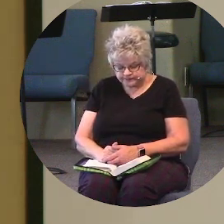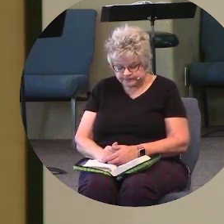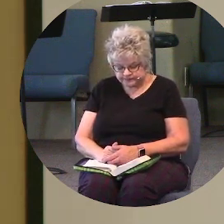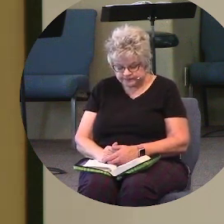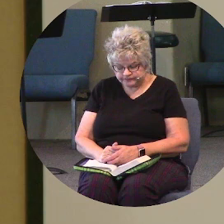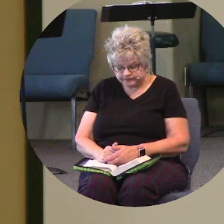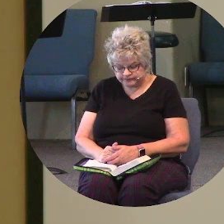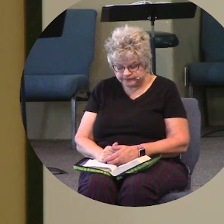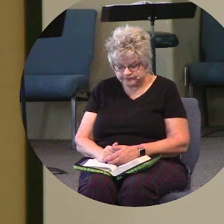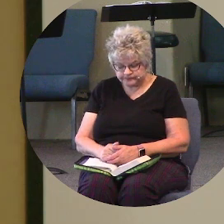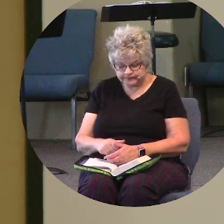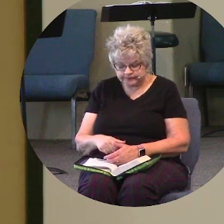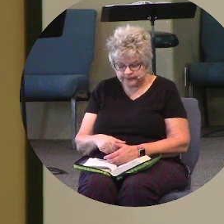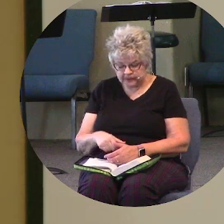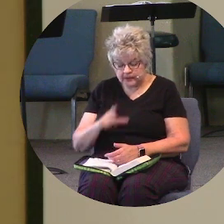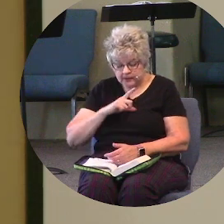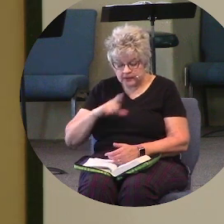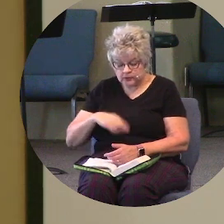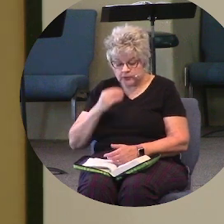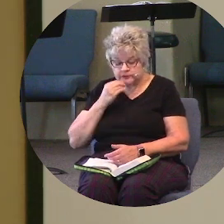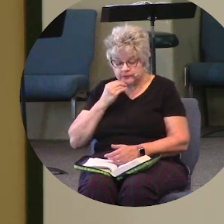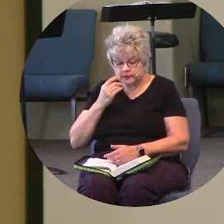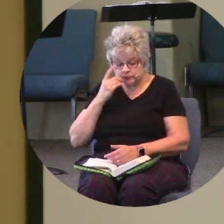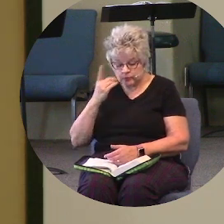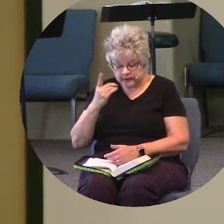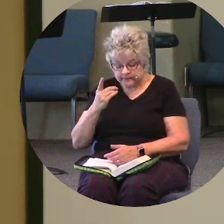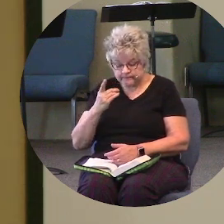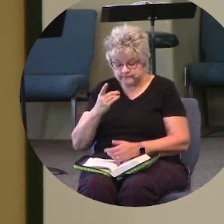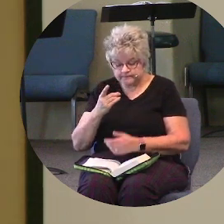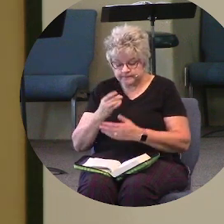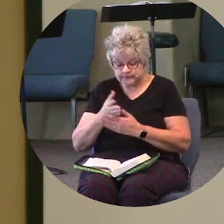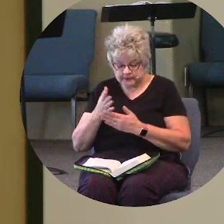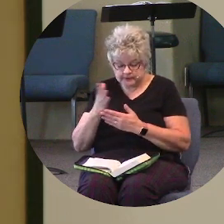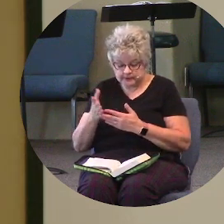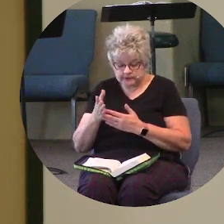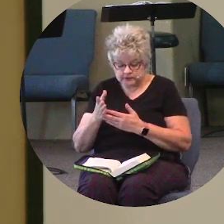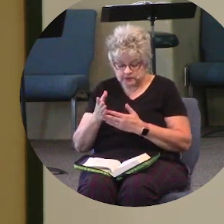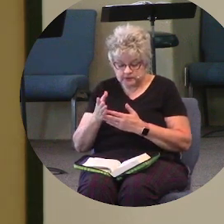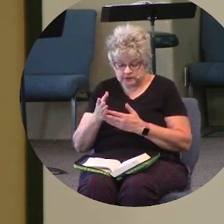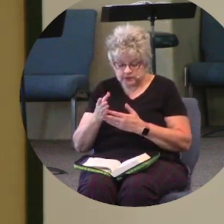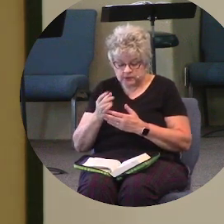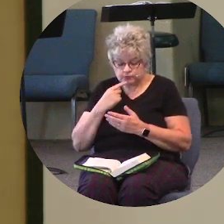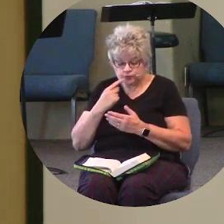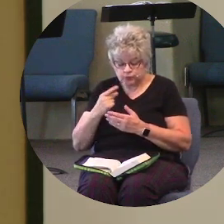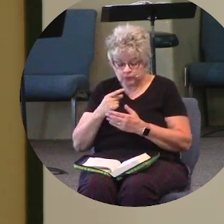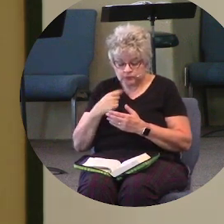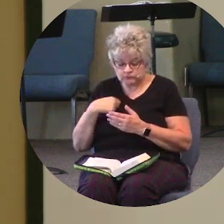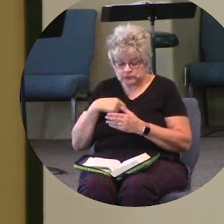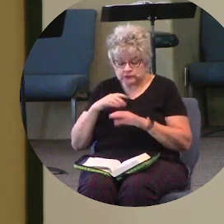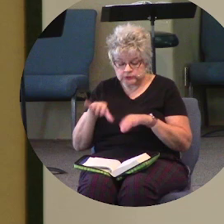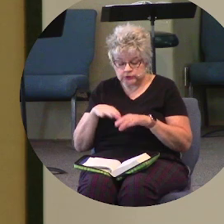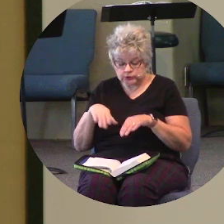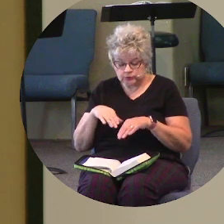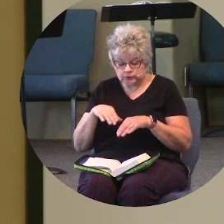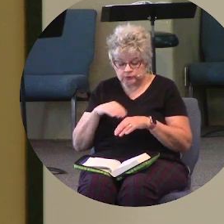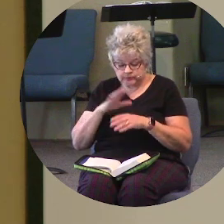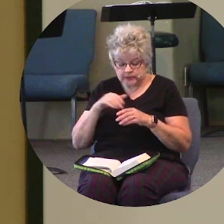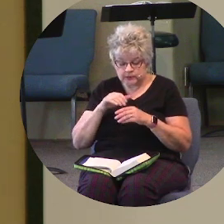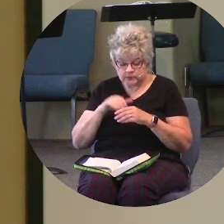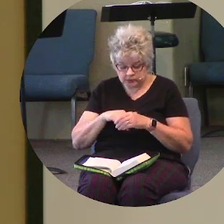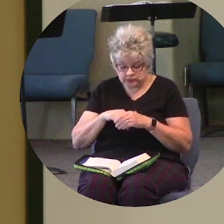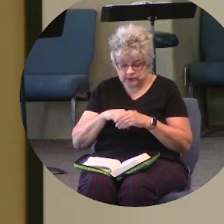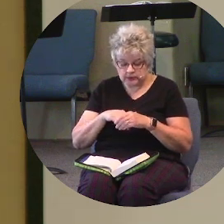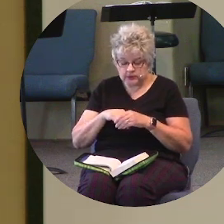this is one of the ordinances that you have given us to be a part of and to